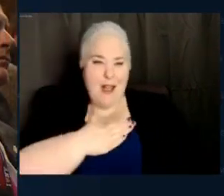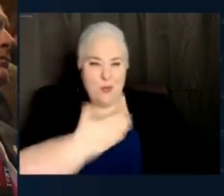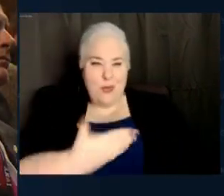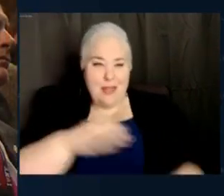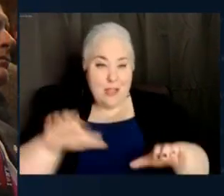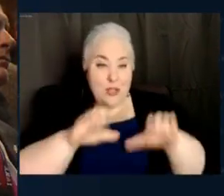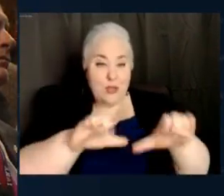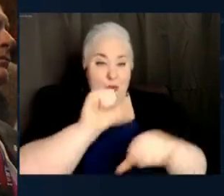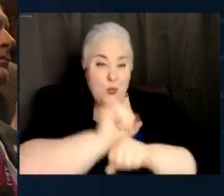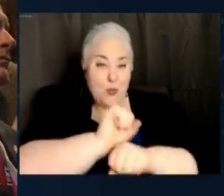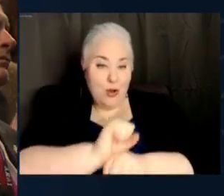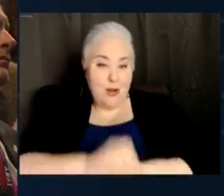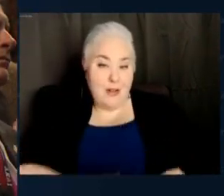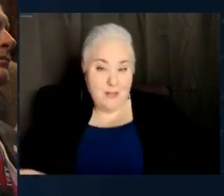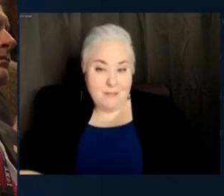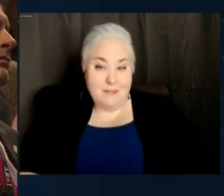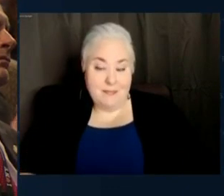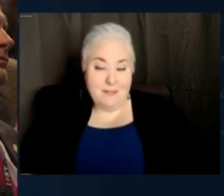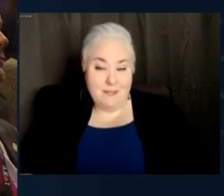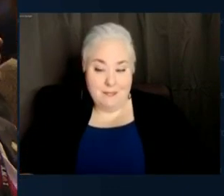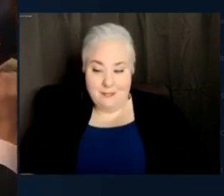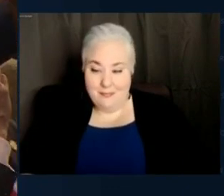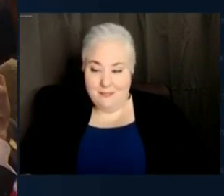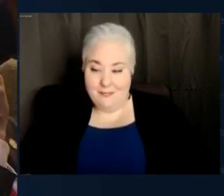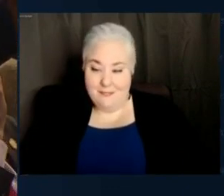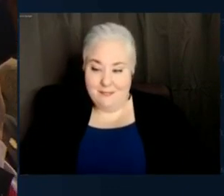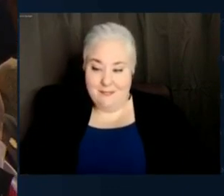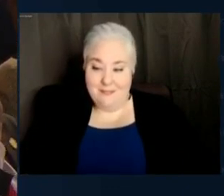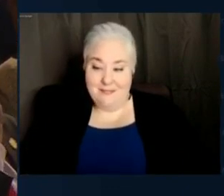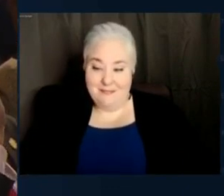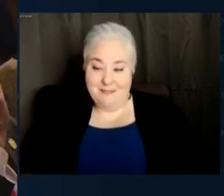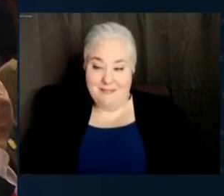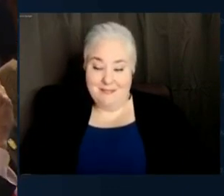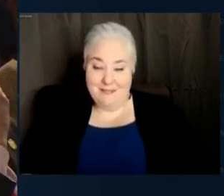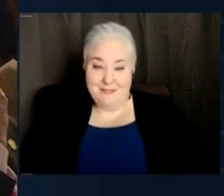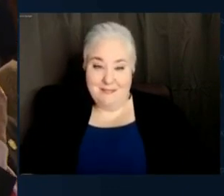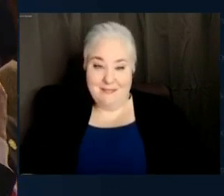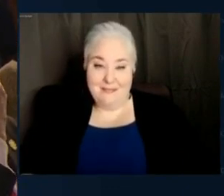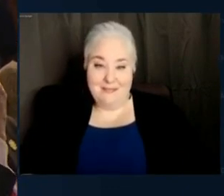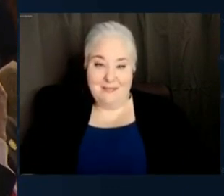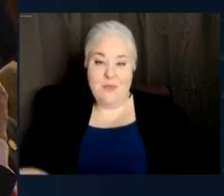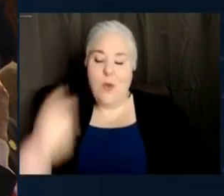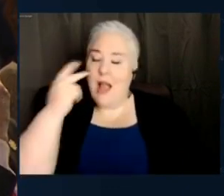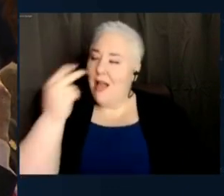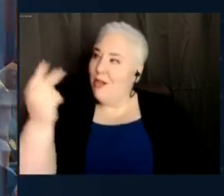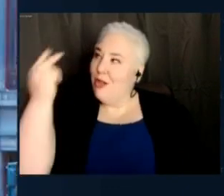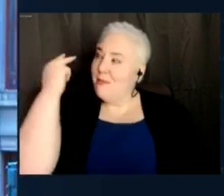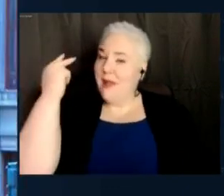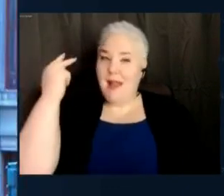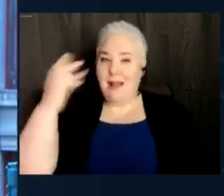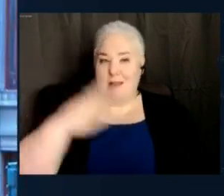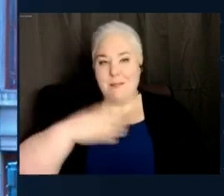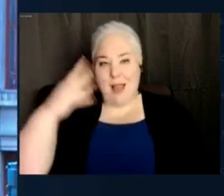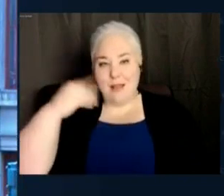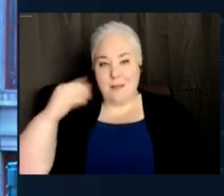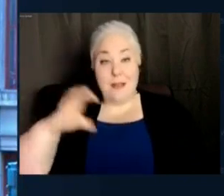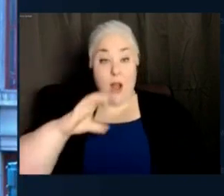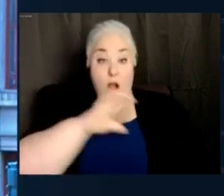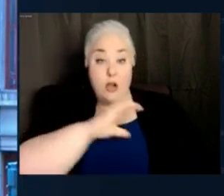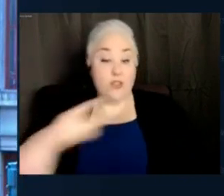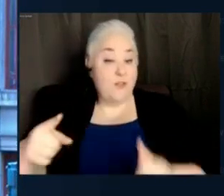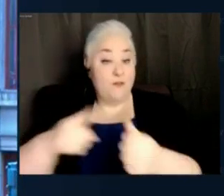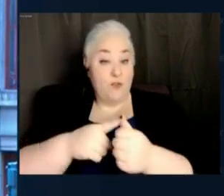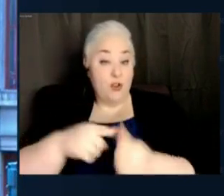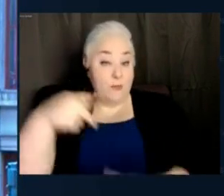When I look back at my time in Congress as the first person of